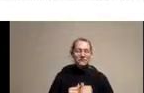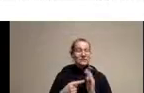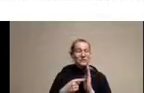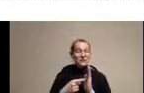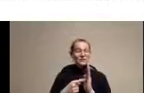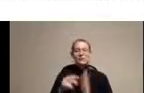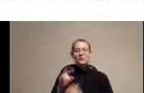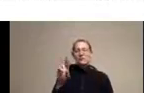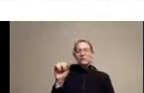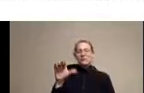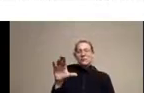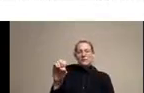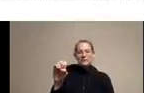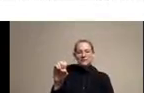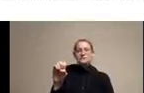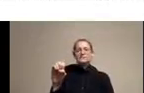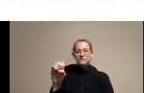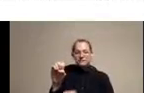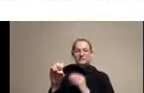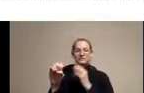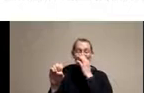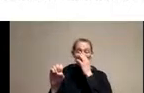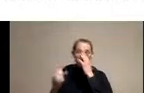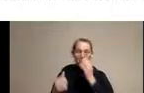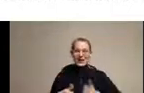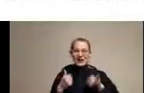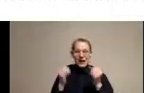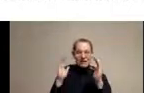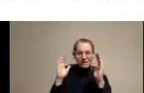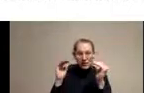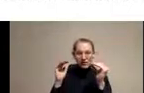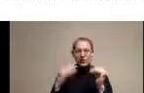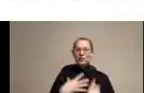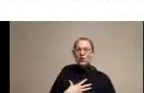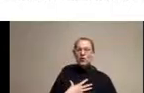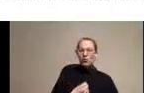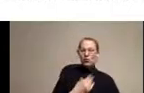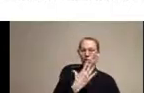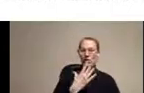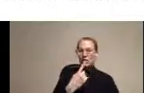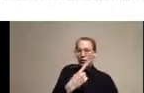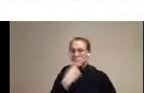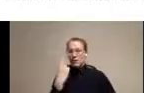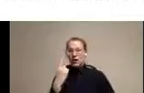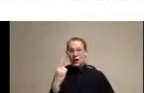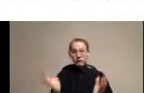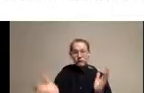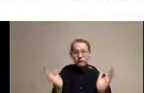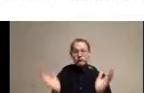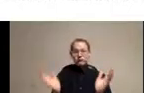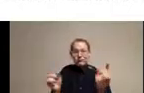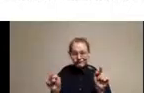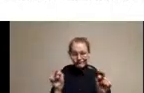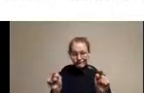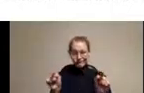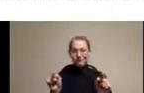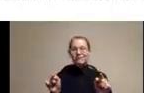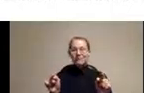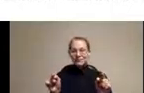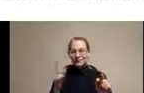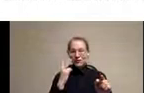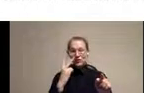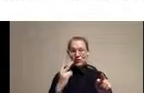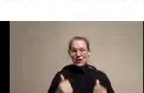race. Looking at his life expectancy, we have Latino, white, and black. Just comparing to white and black for a second, you see that life expectancy